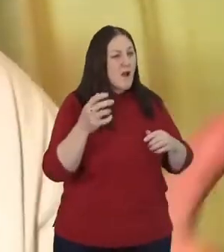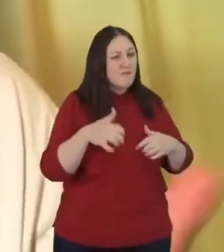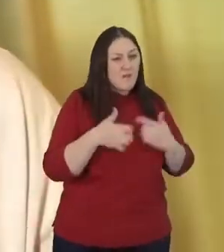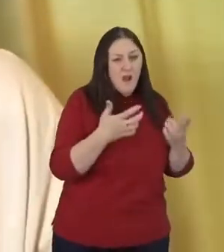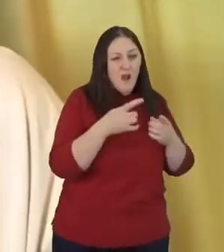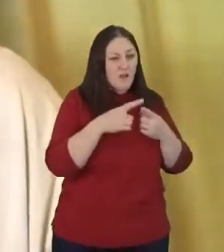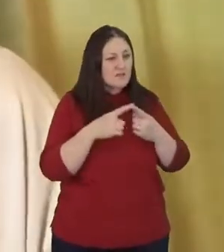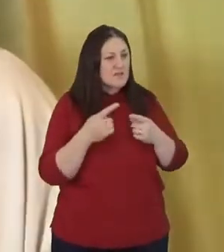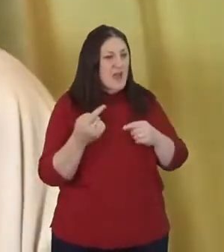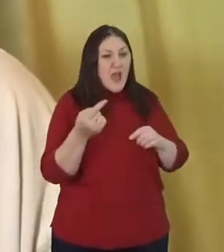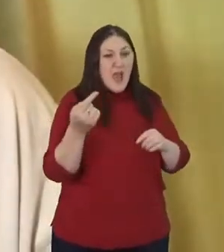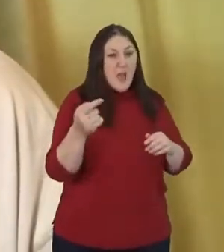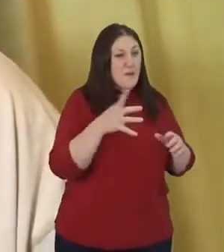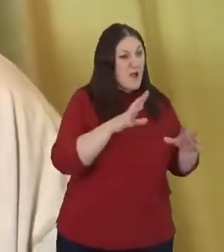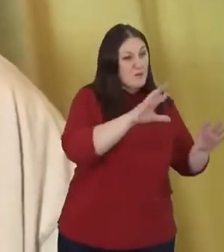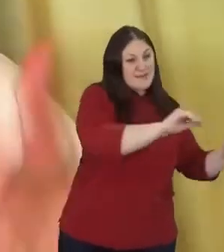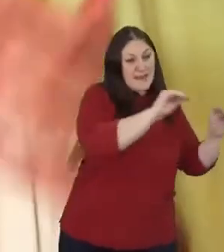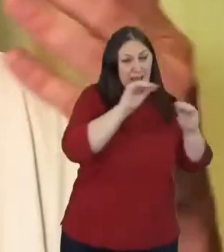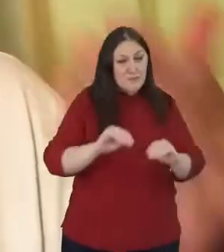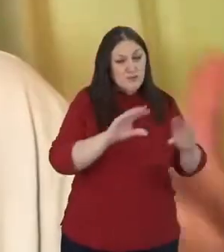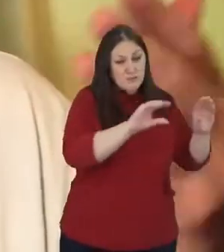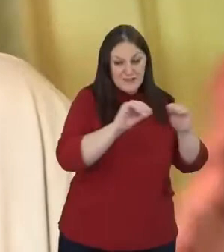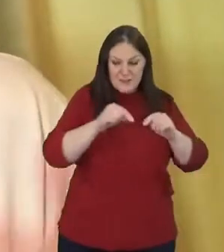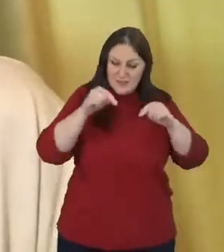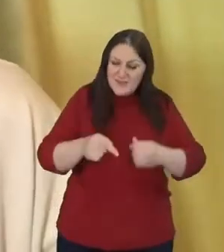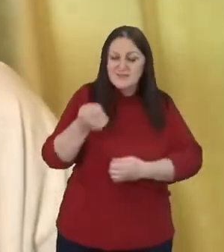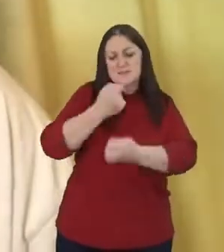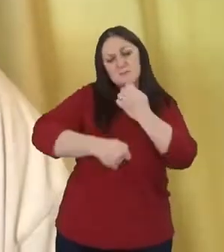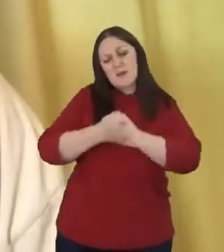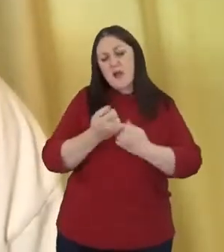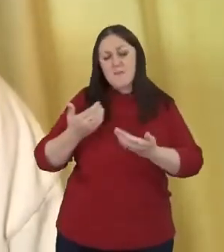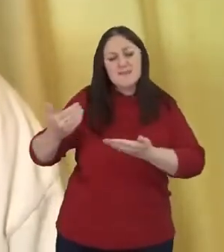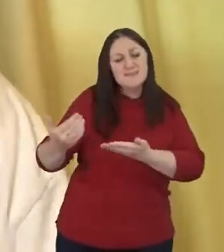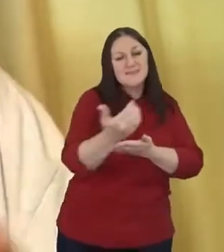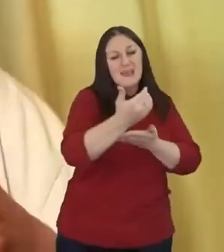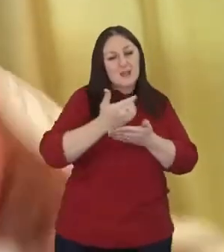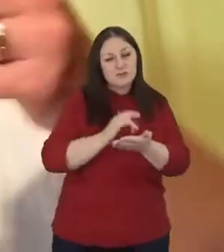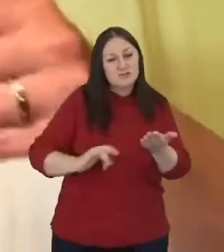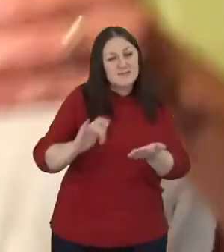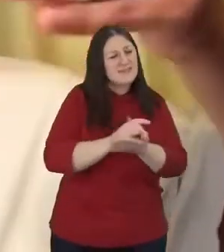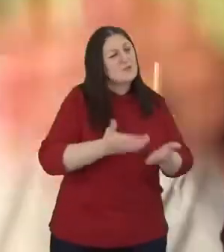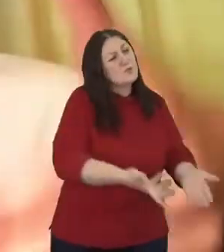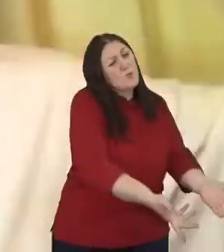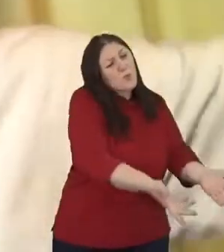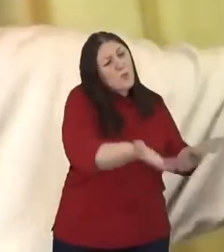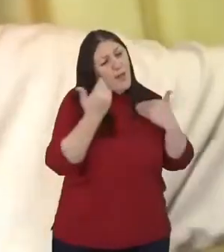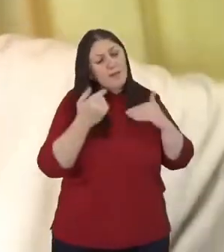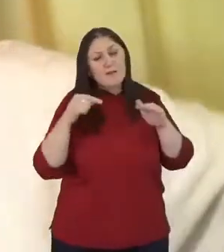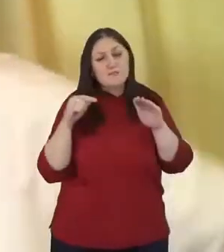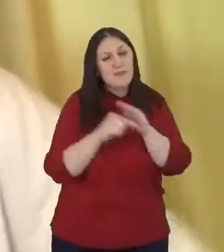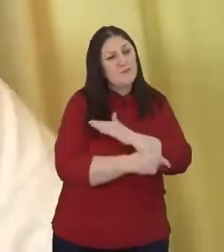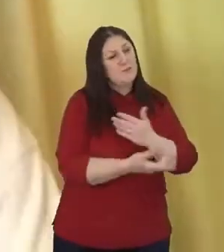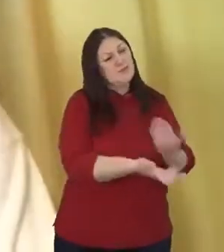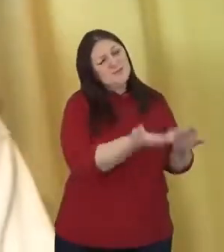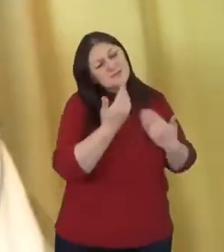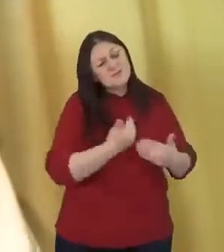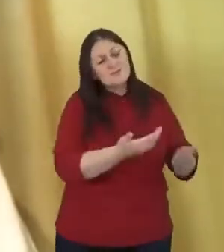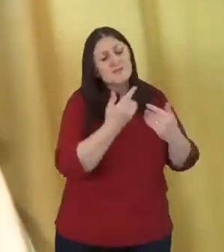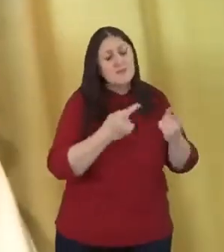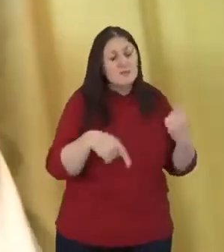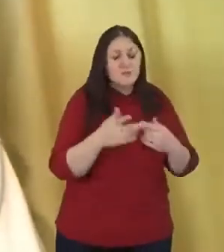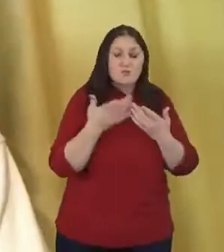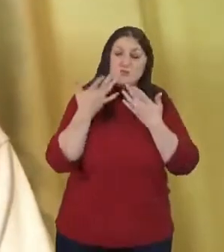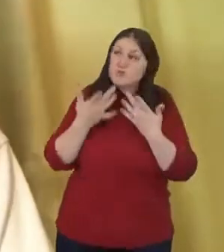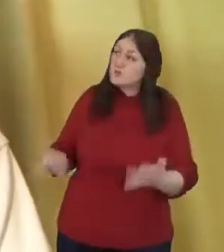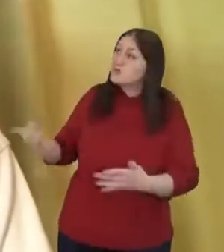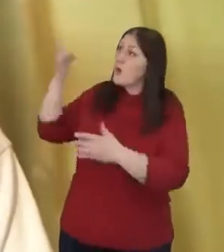we, become a sanctuary city in Philadelphia to welcome immigrants and refugees. So we're trying to bear witness of God's love.